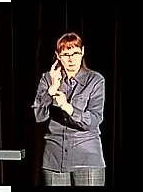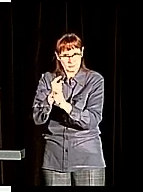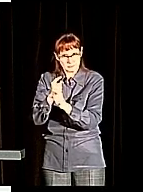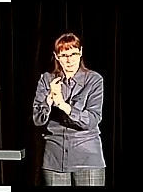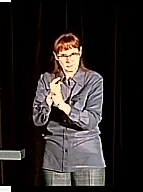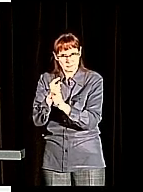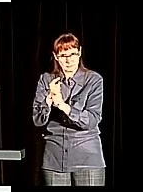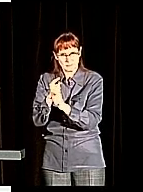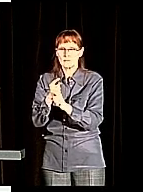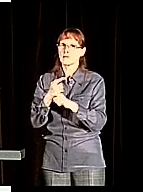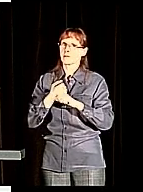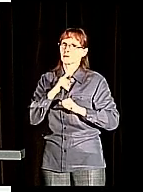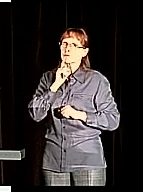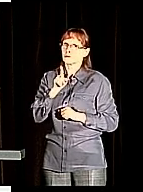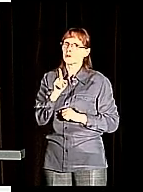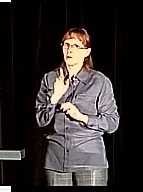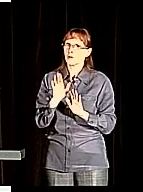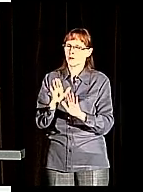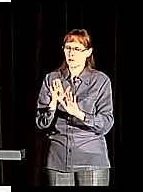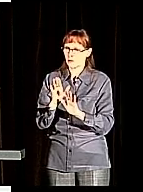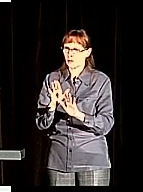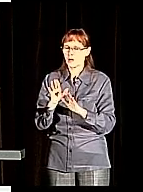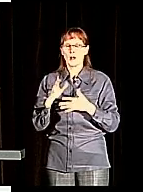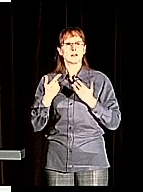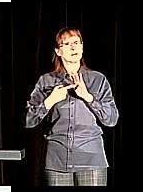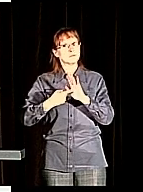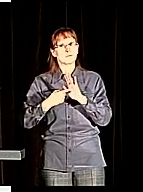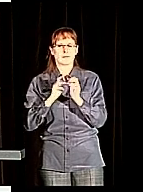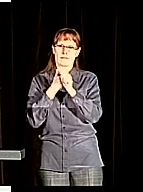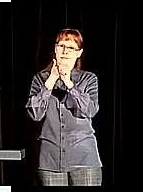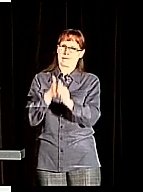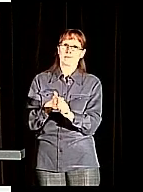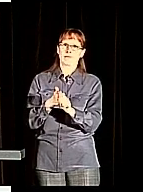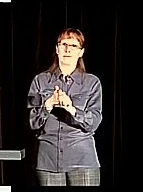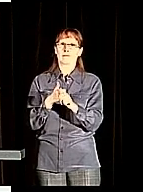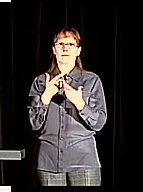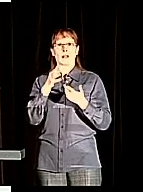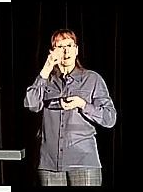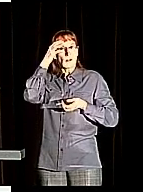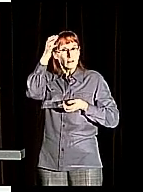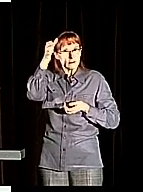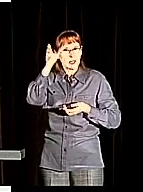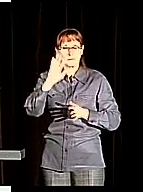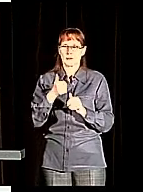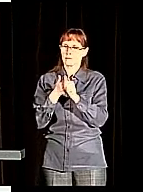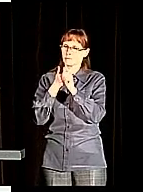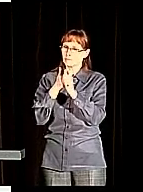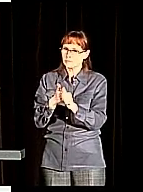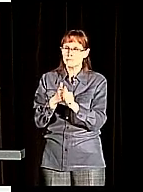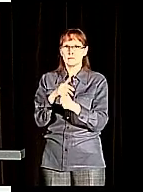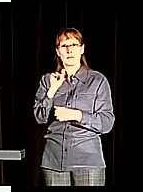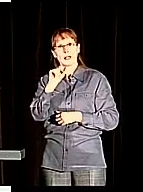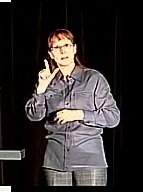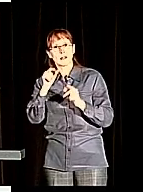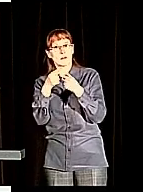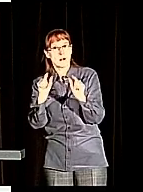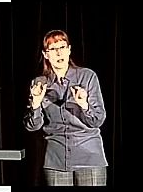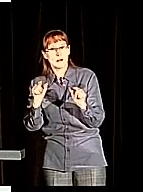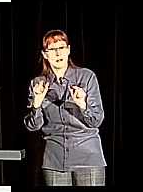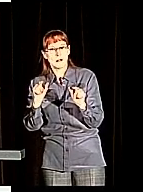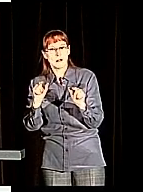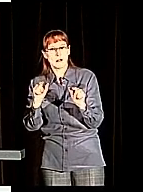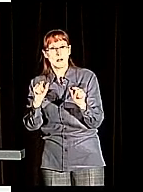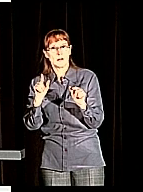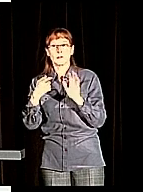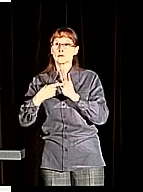proper ASL grammar? Does it follow, like, the actual concept? If people look at the signs, by